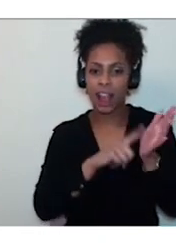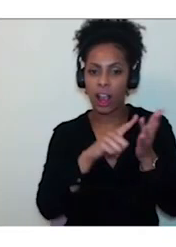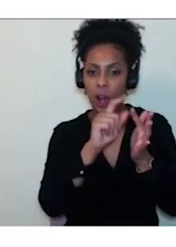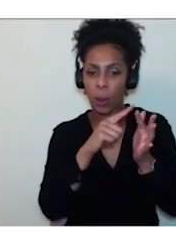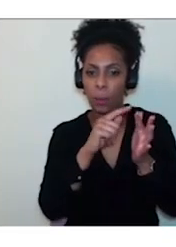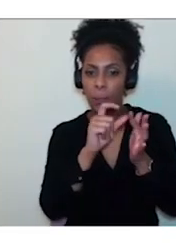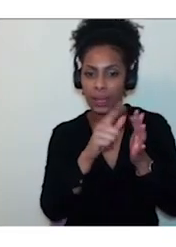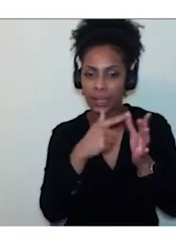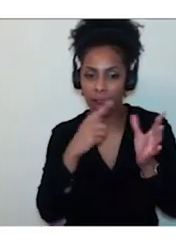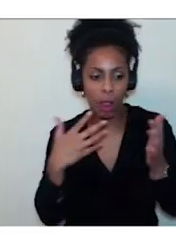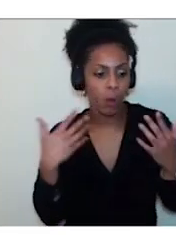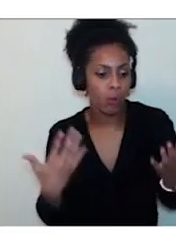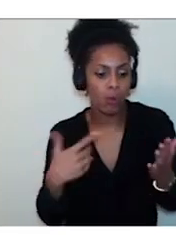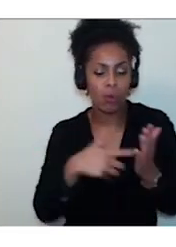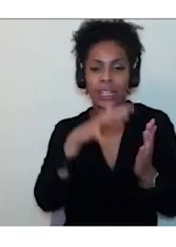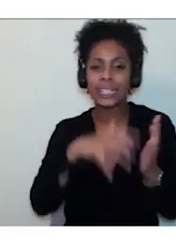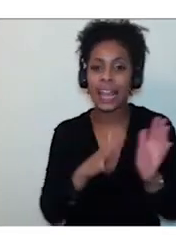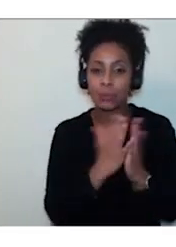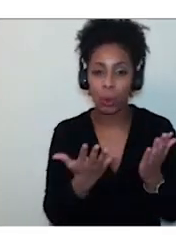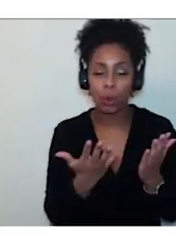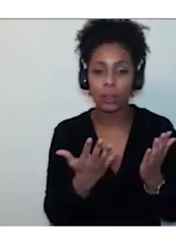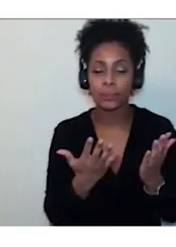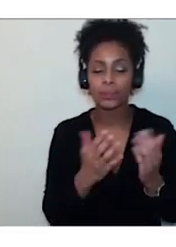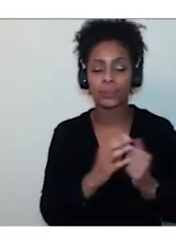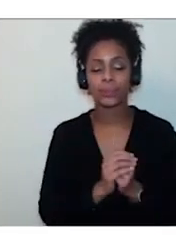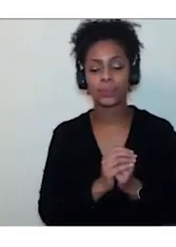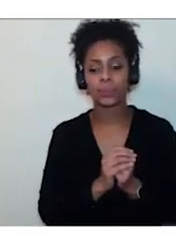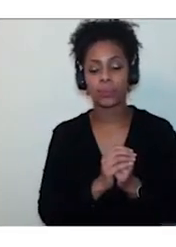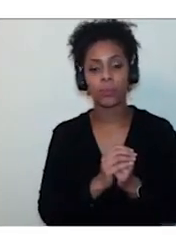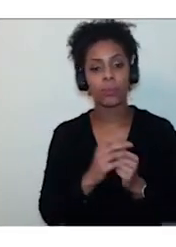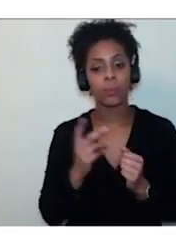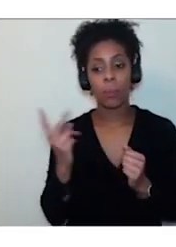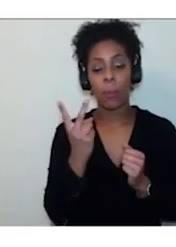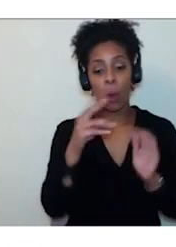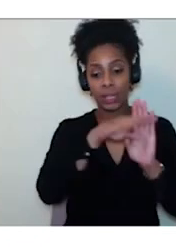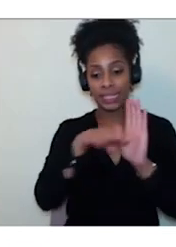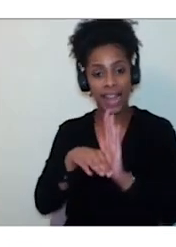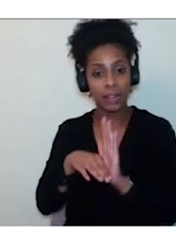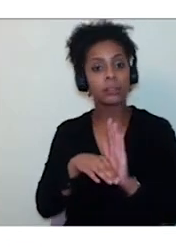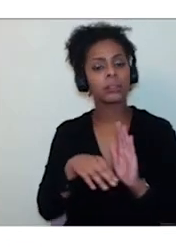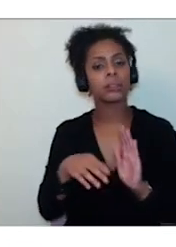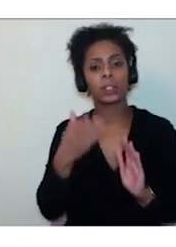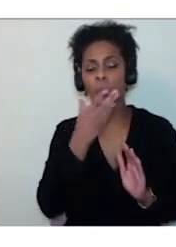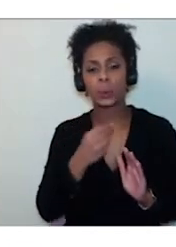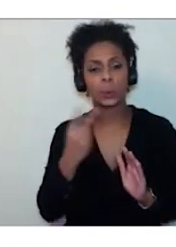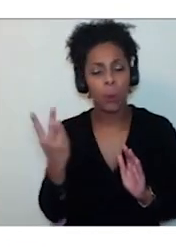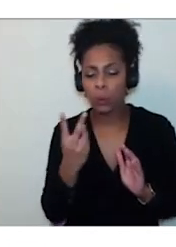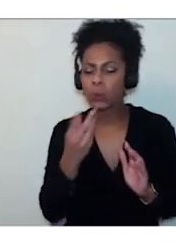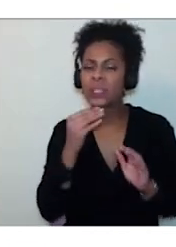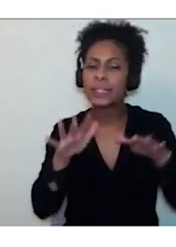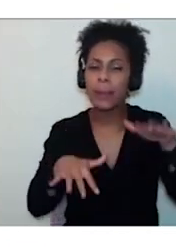recordings. DAISY and EPUB are closely related standards using similar container formats.